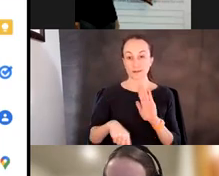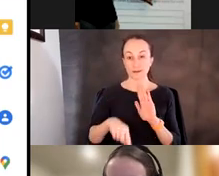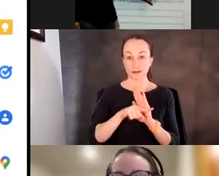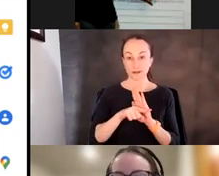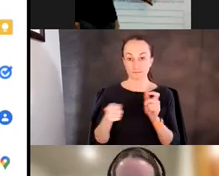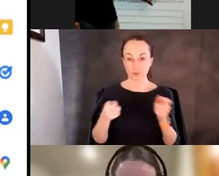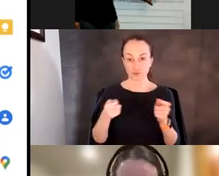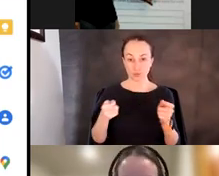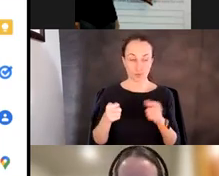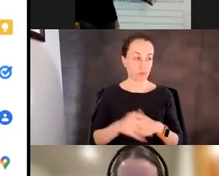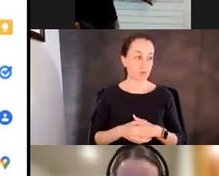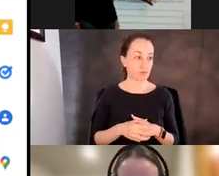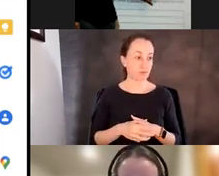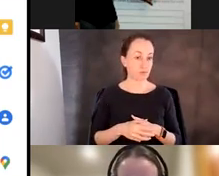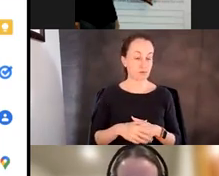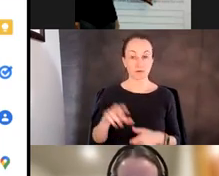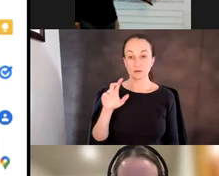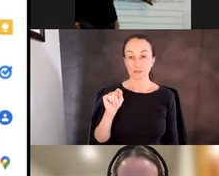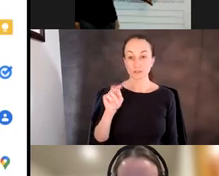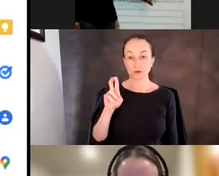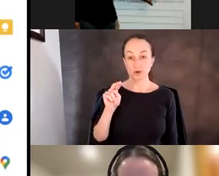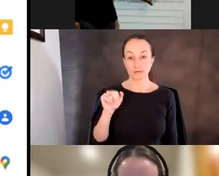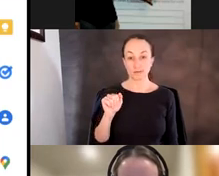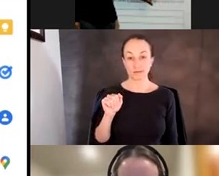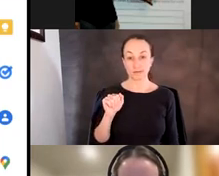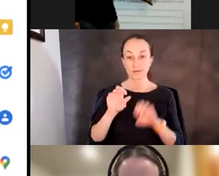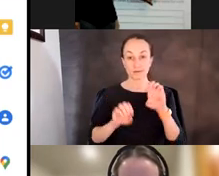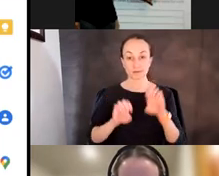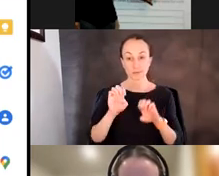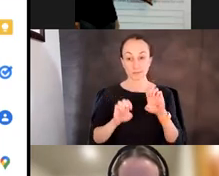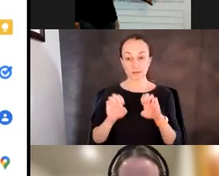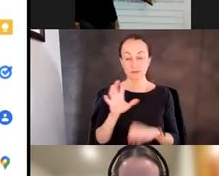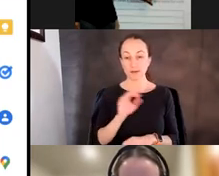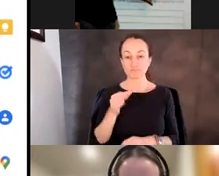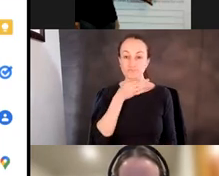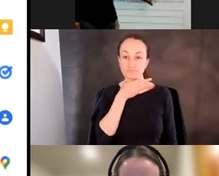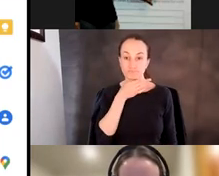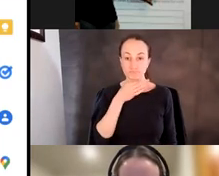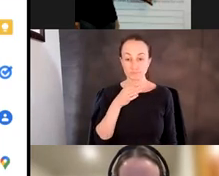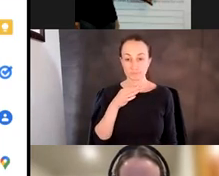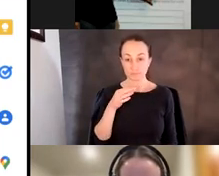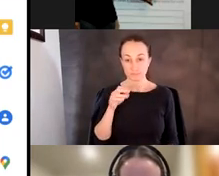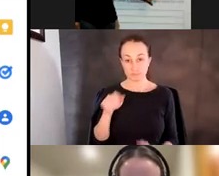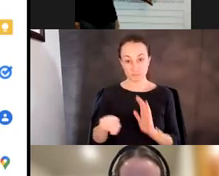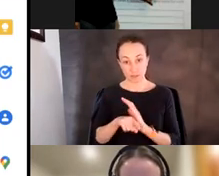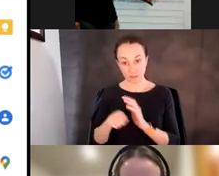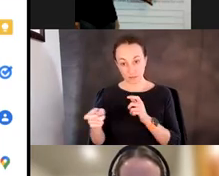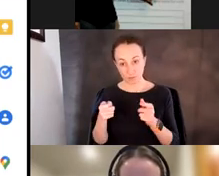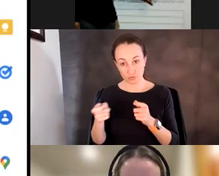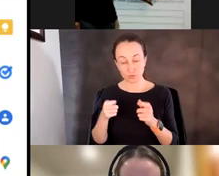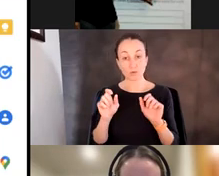your tRNA experiment. And, um, I'm curious if in the negative control, you could also use,